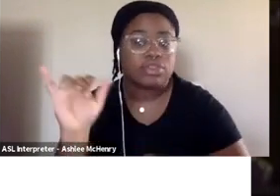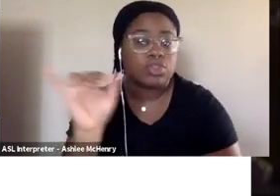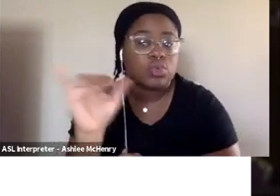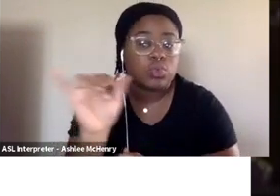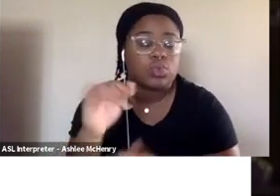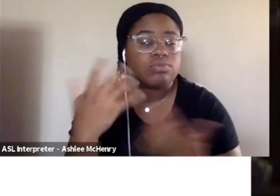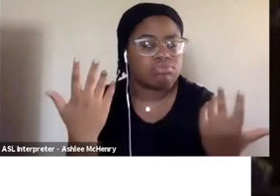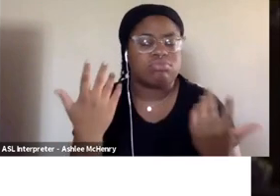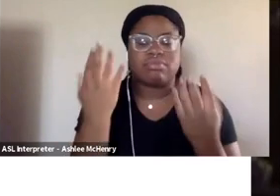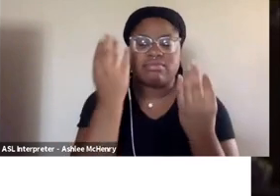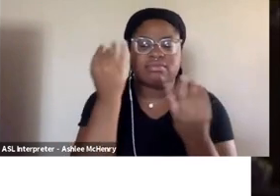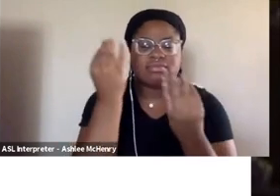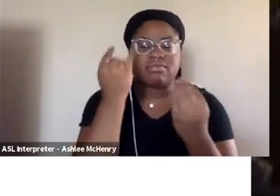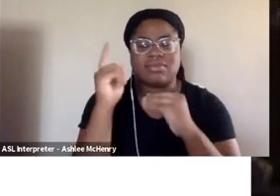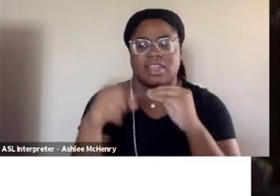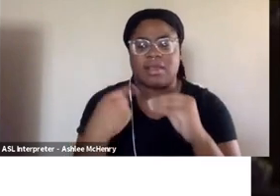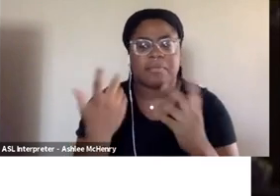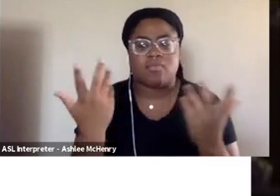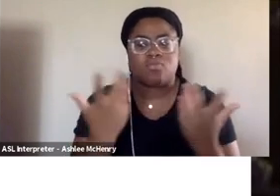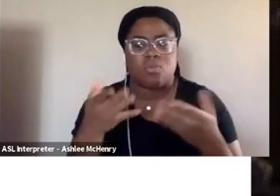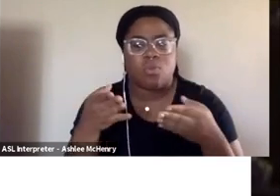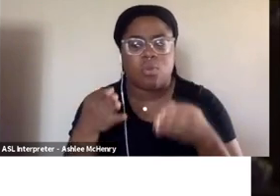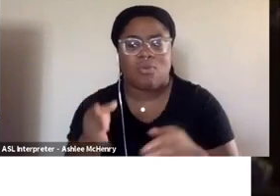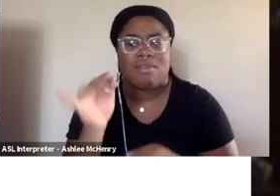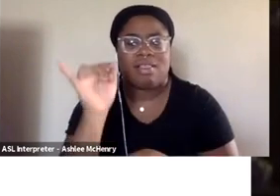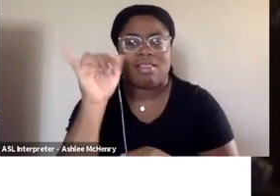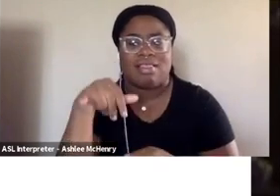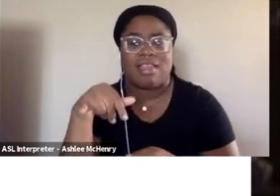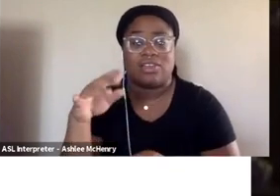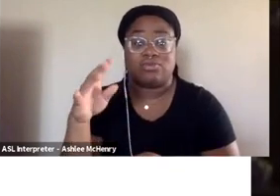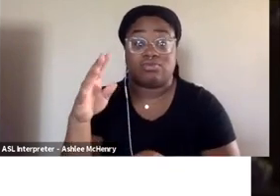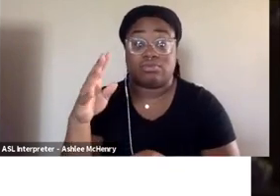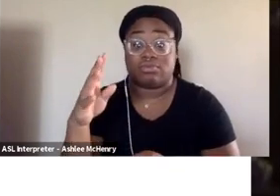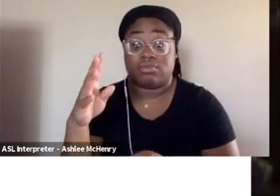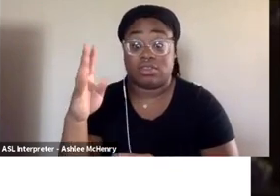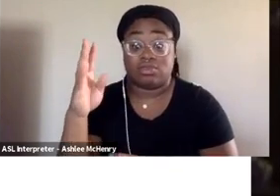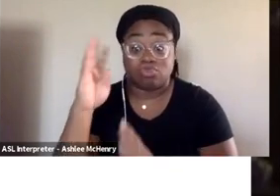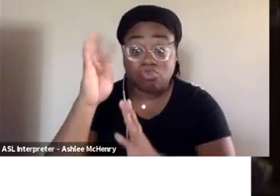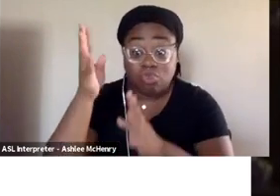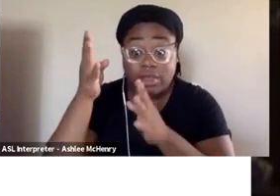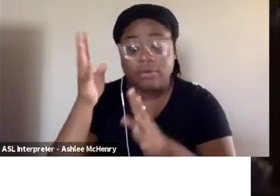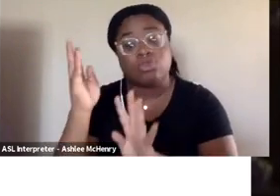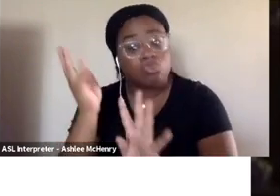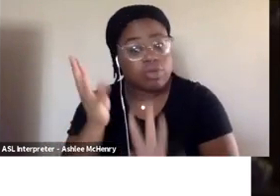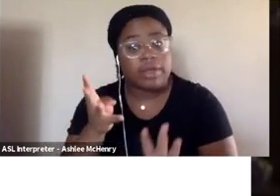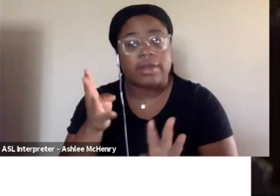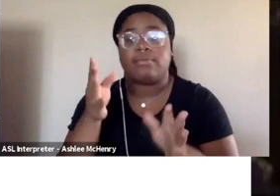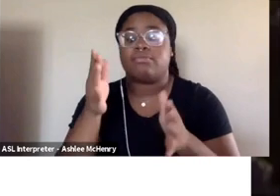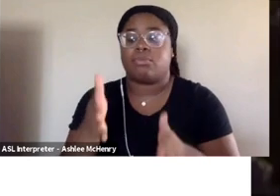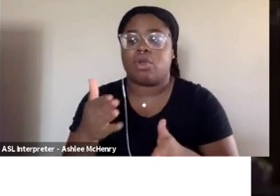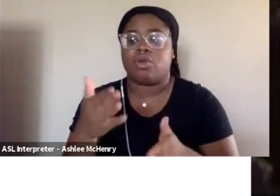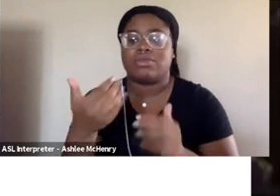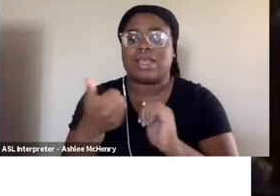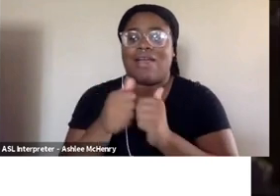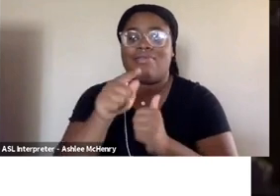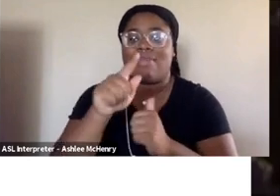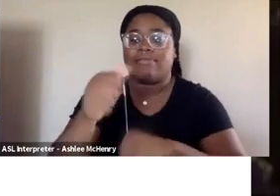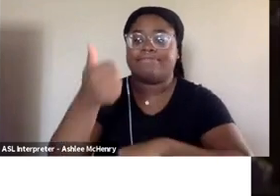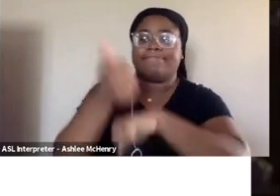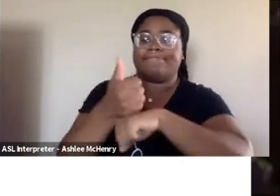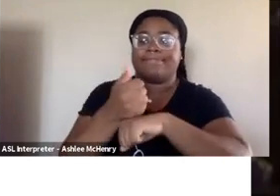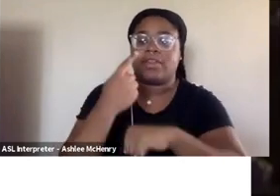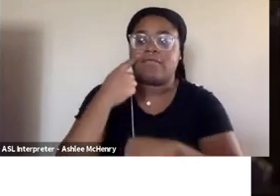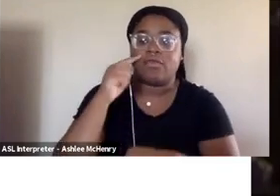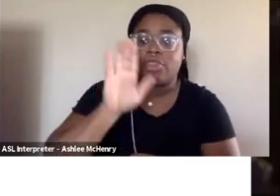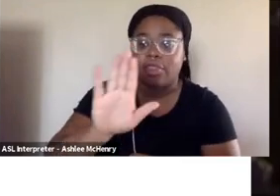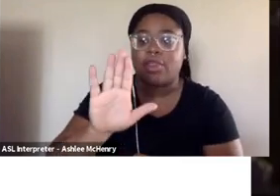thinking about the way in which in which streamers right can kind of set the tone for their particular channel. Now, it